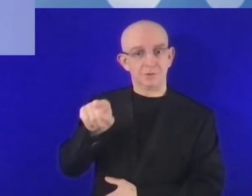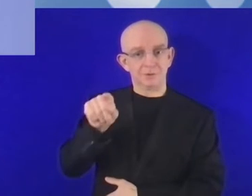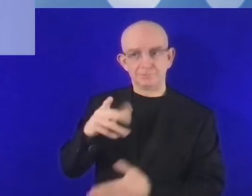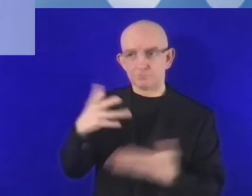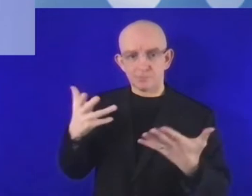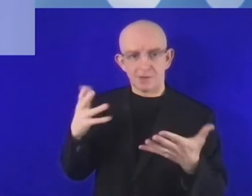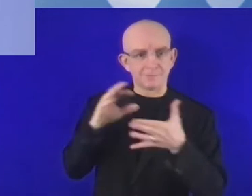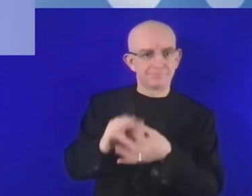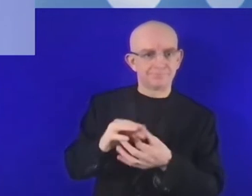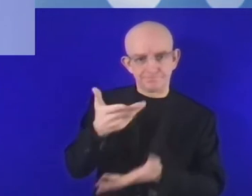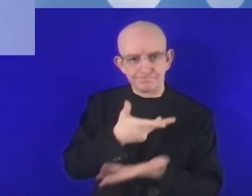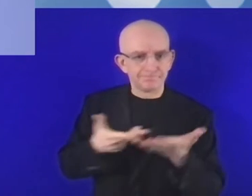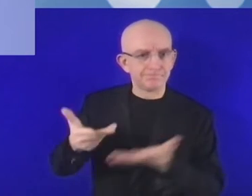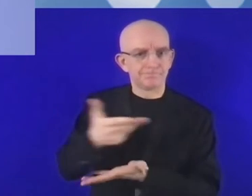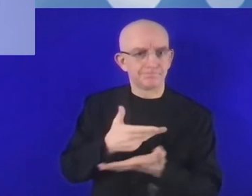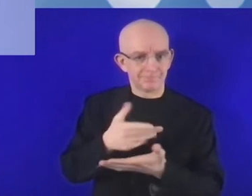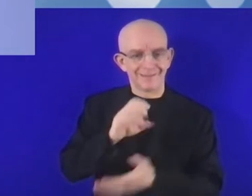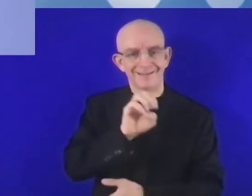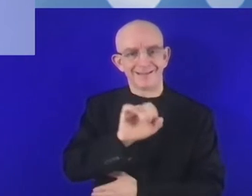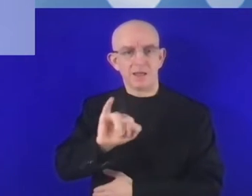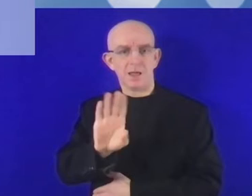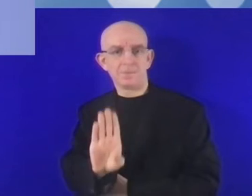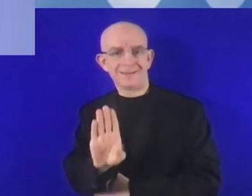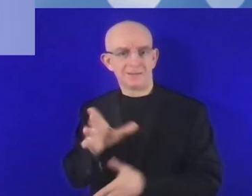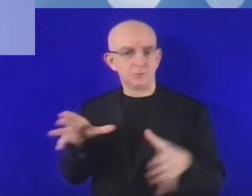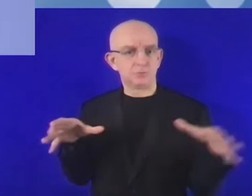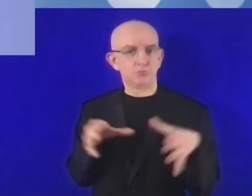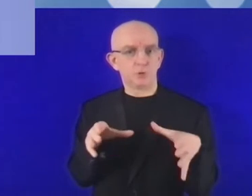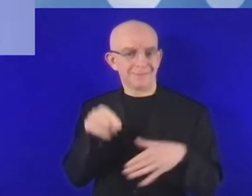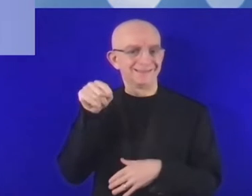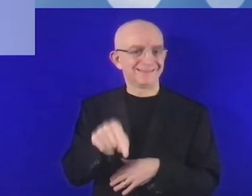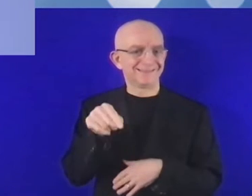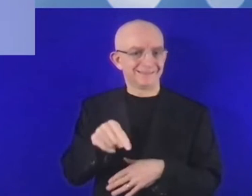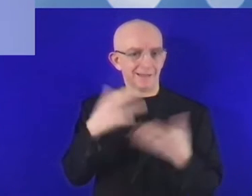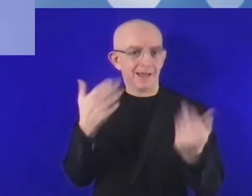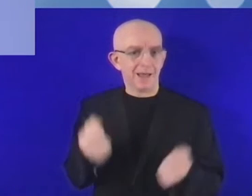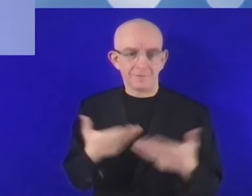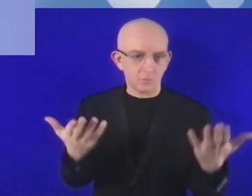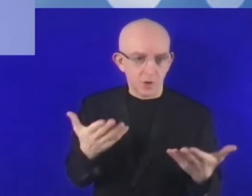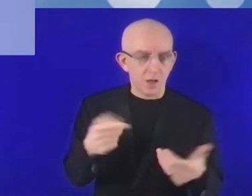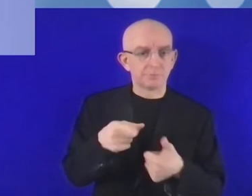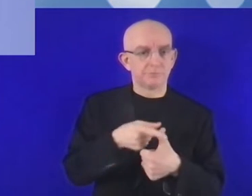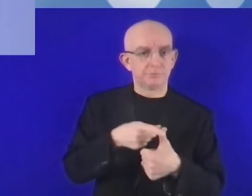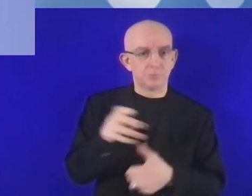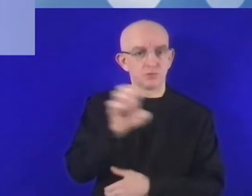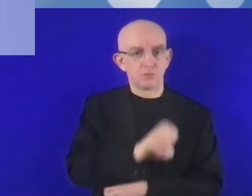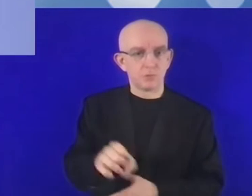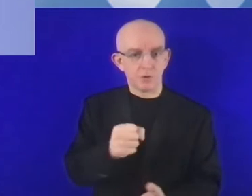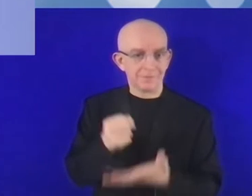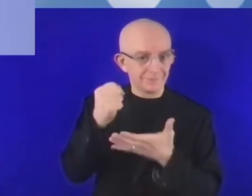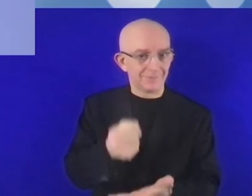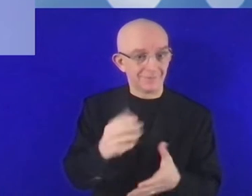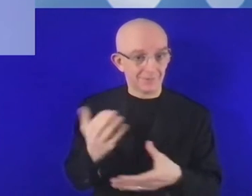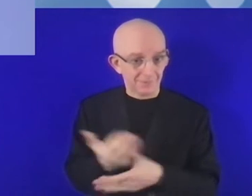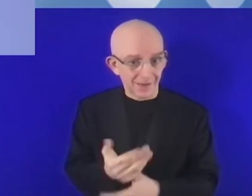And we are the biggest multilateral financial institution in the world and one of the largest